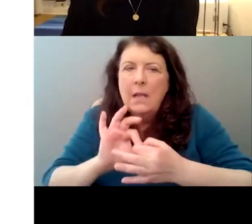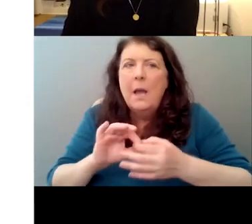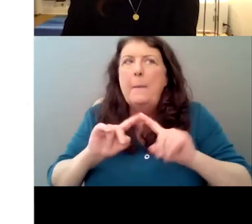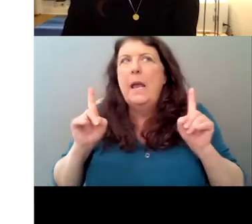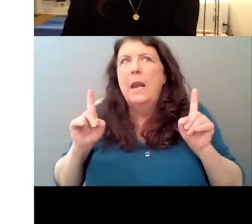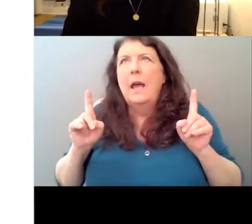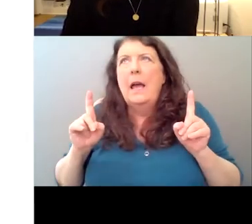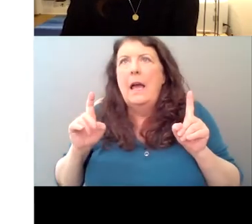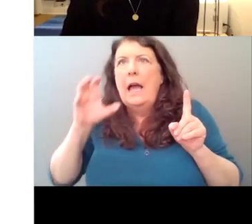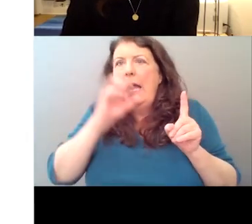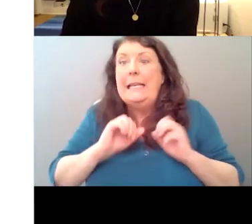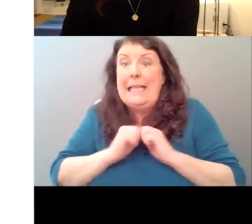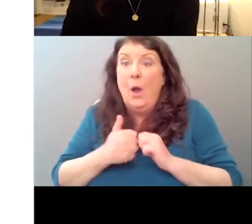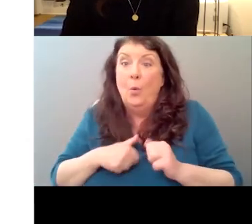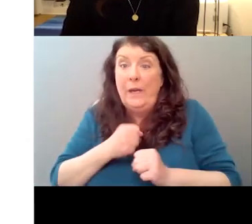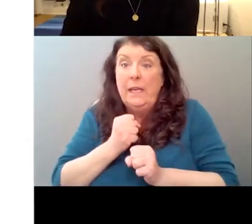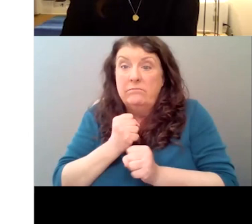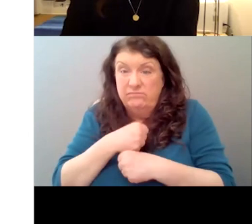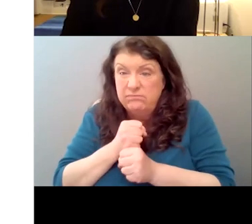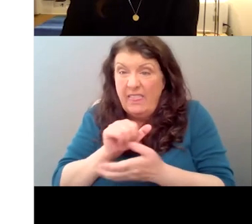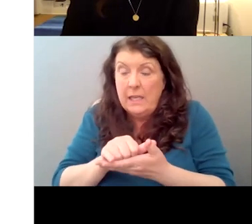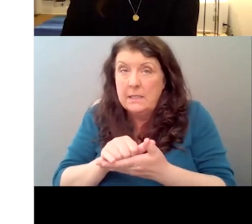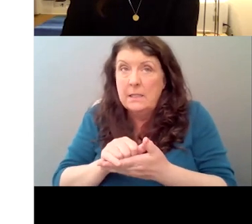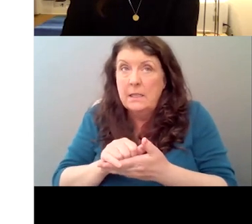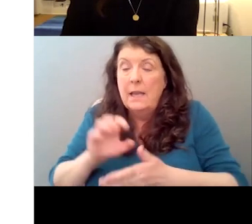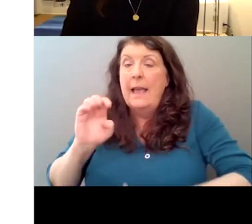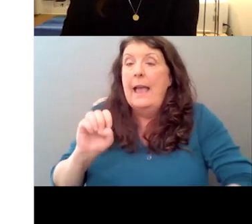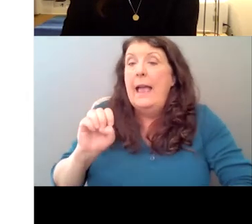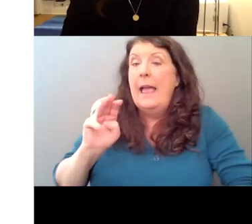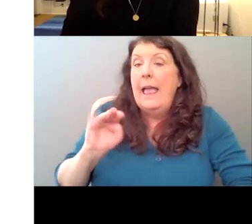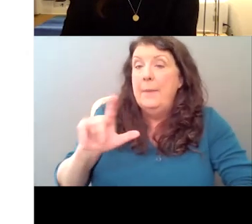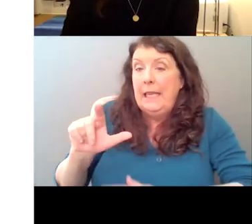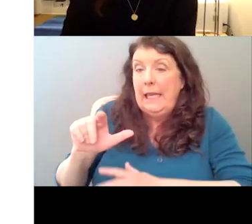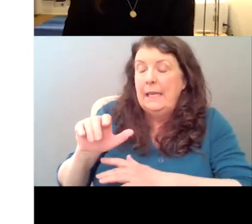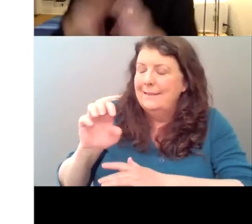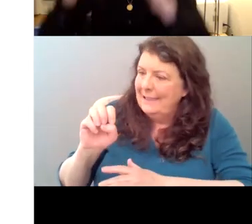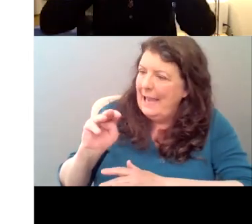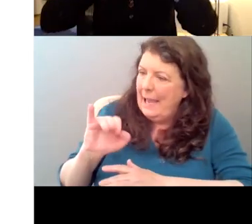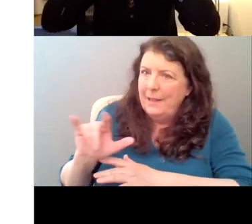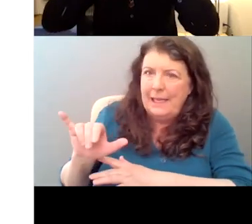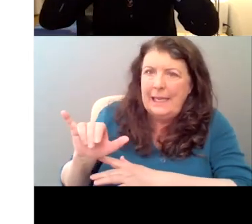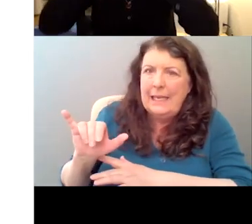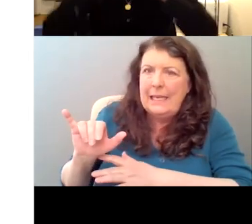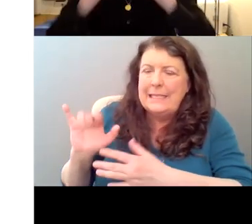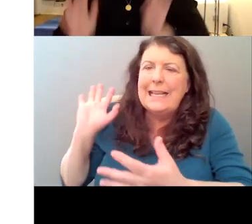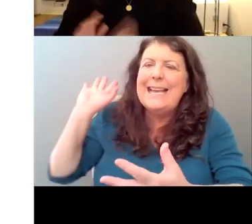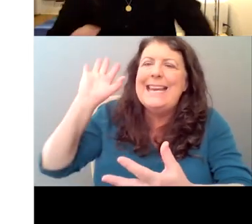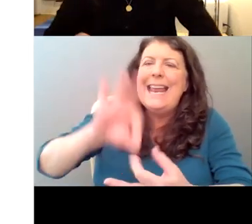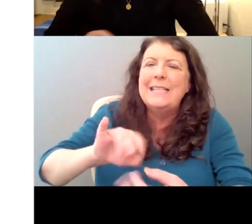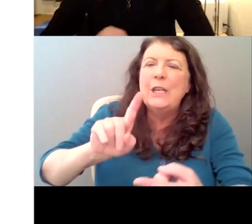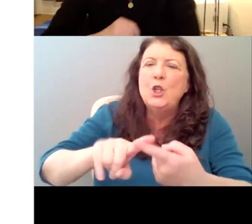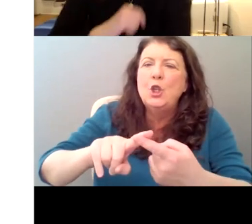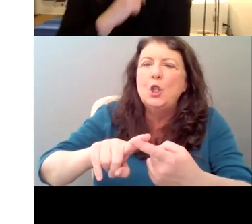she is, um, she is connecting, uh, to, to the muse of,